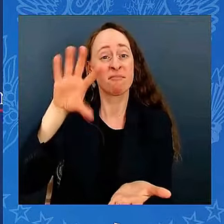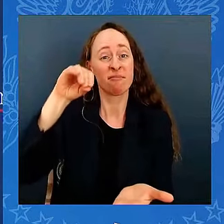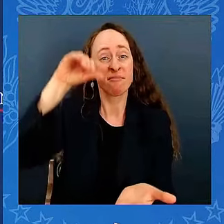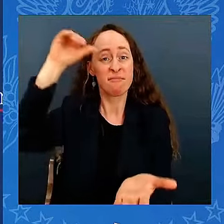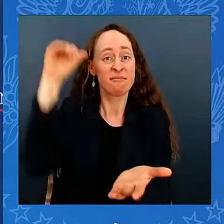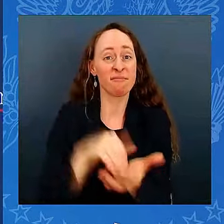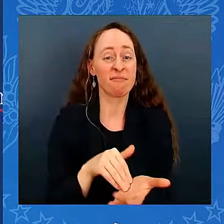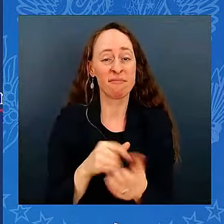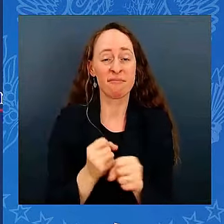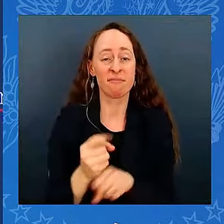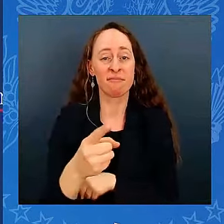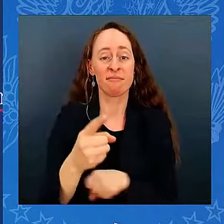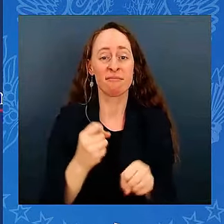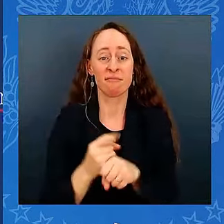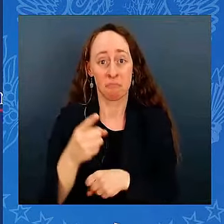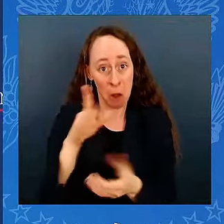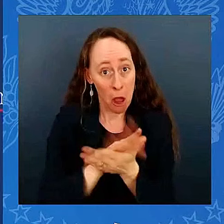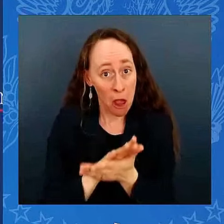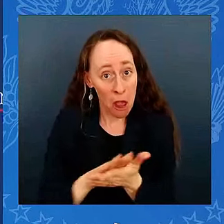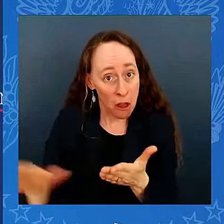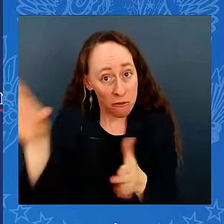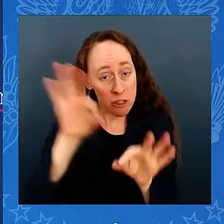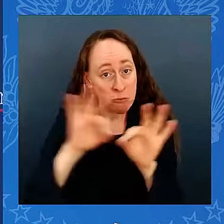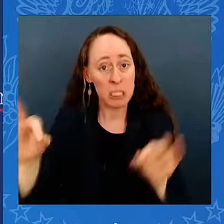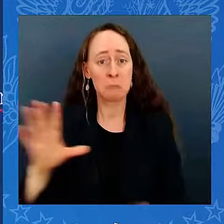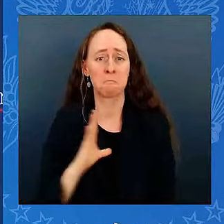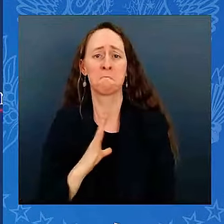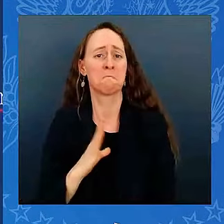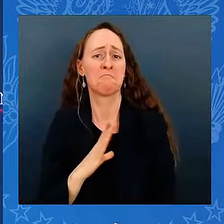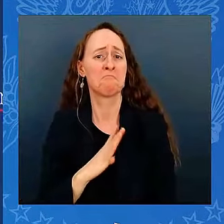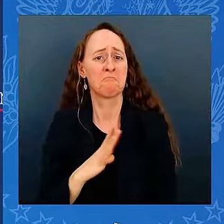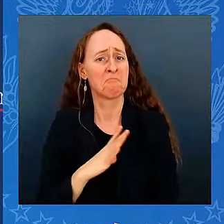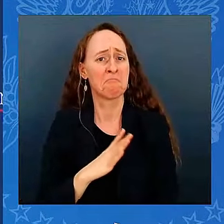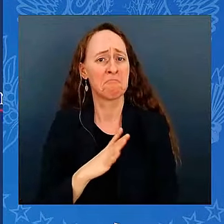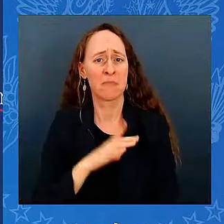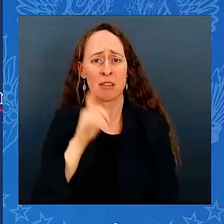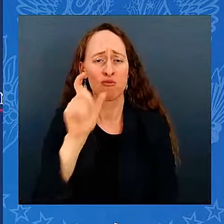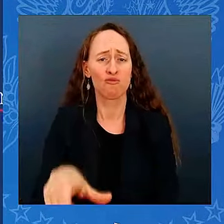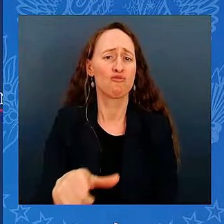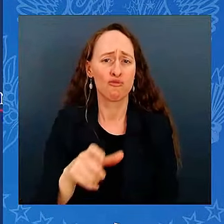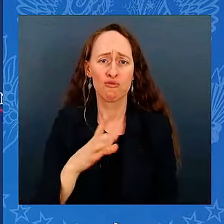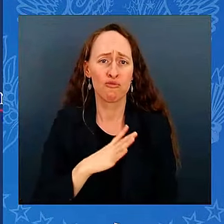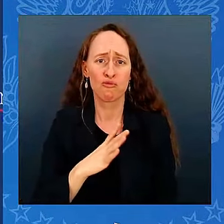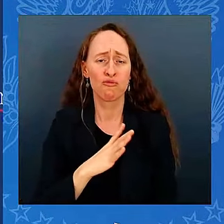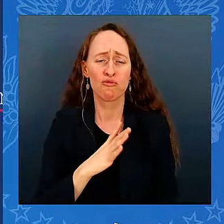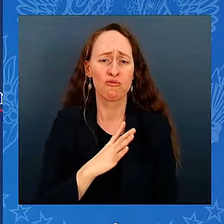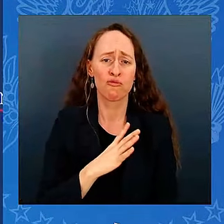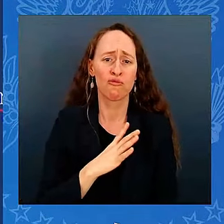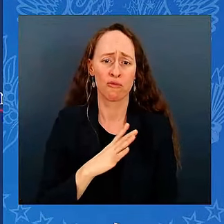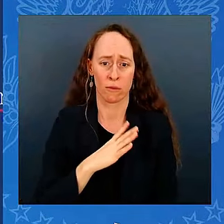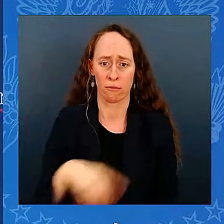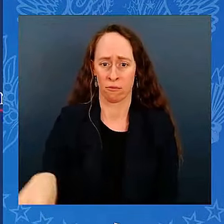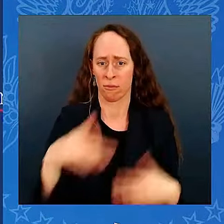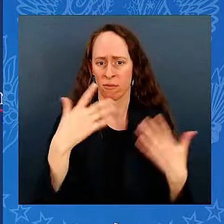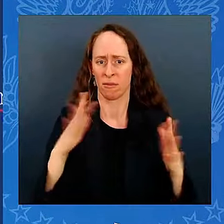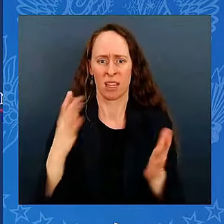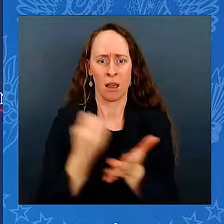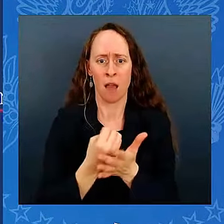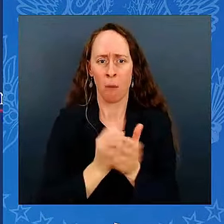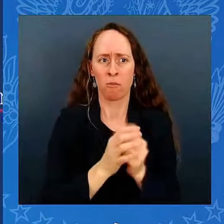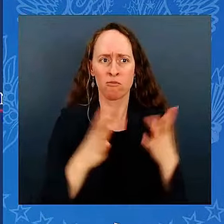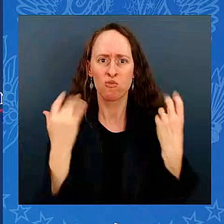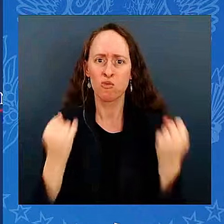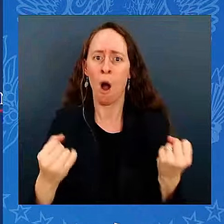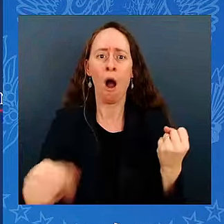going to generate such economic growth when the one outside of Columbus, Ohio, 1,000 acres, I call it a field of